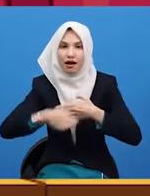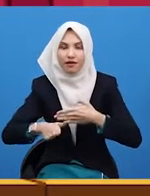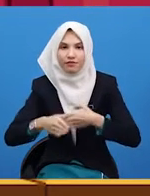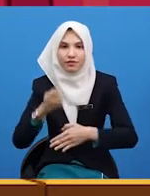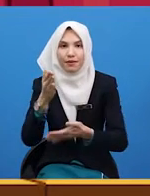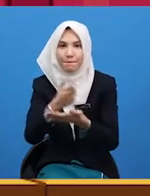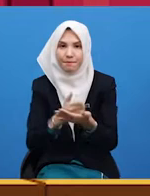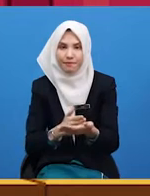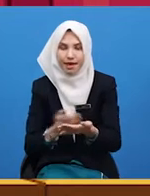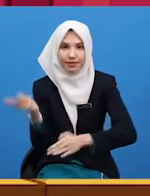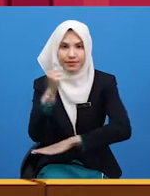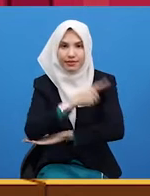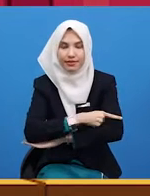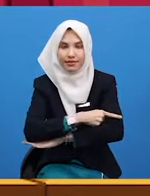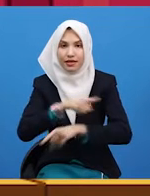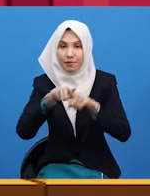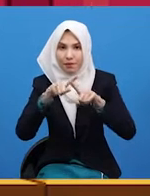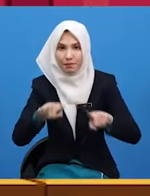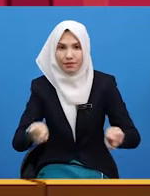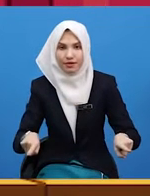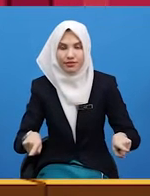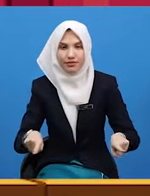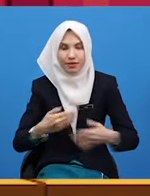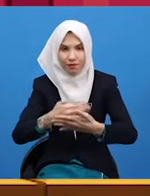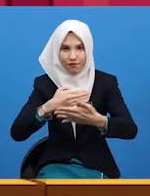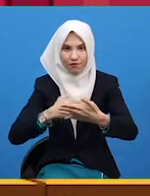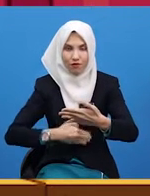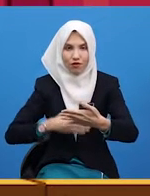midday but before midnight.